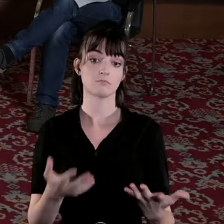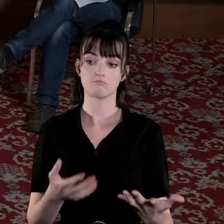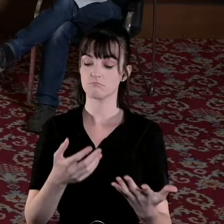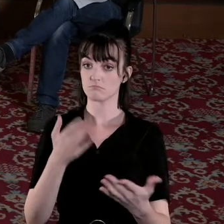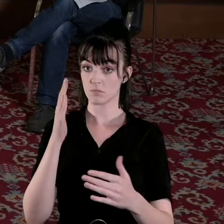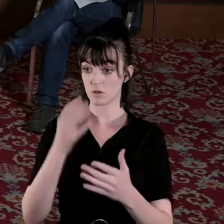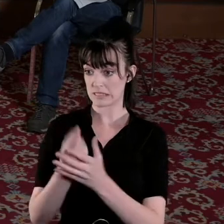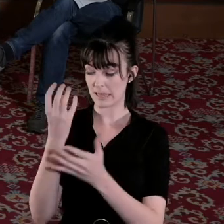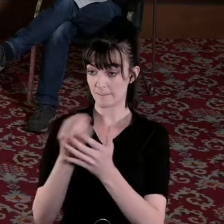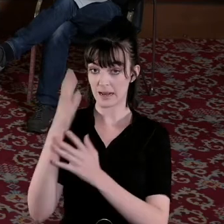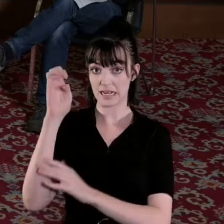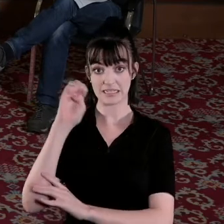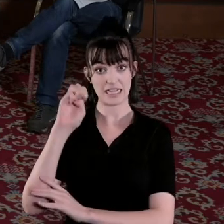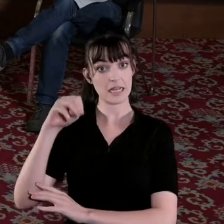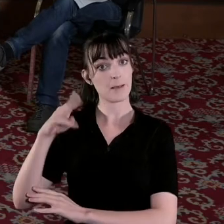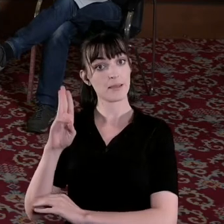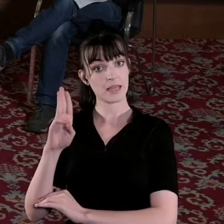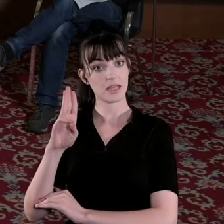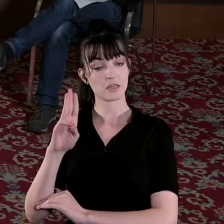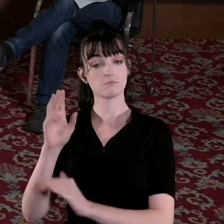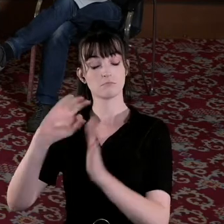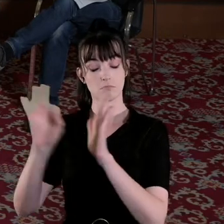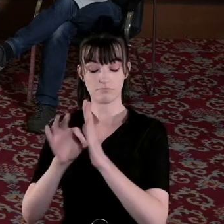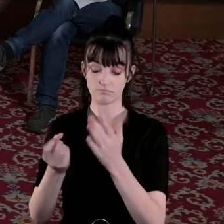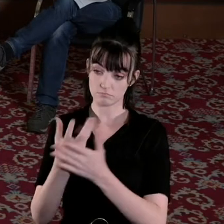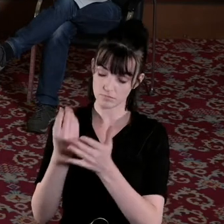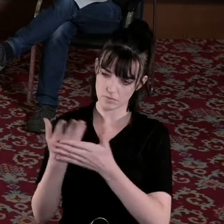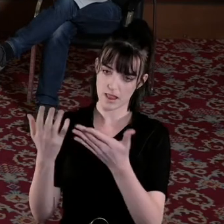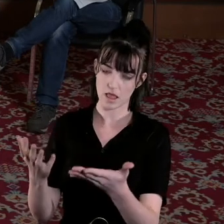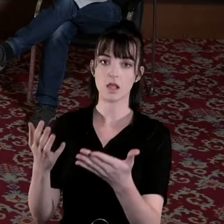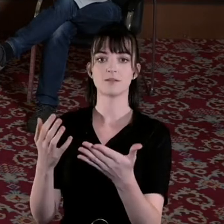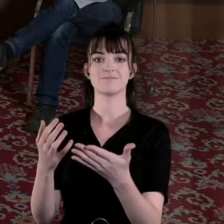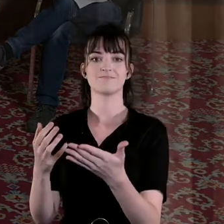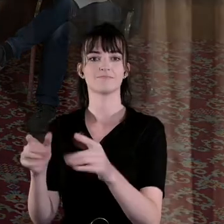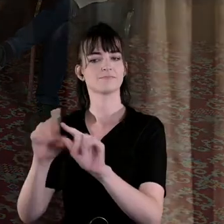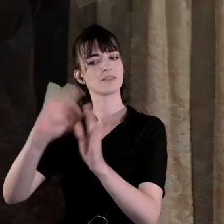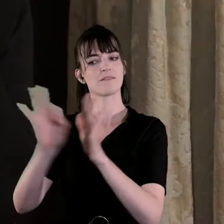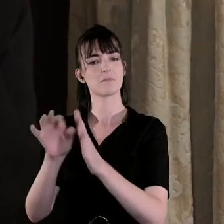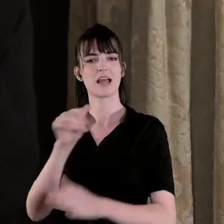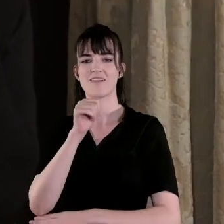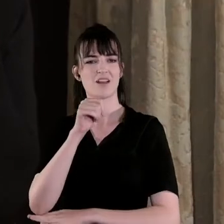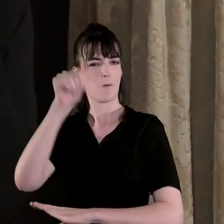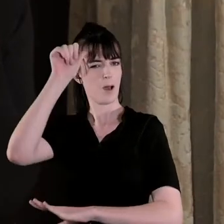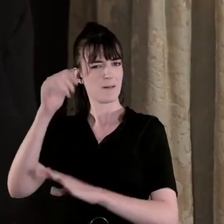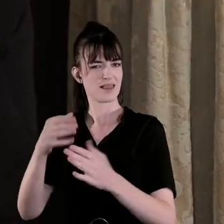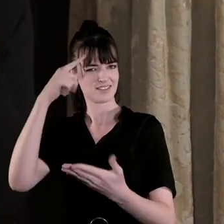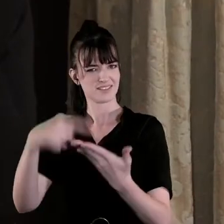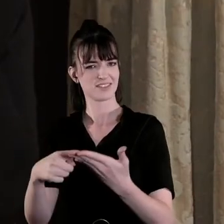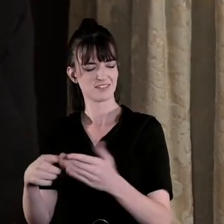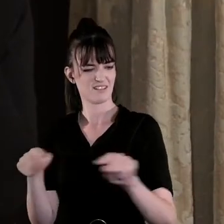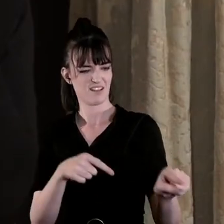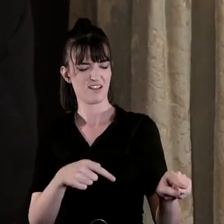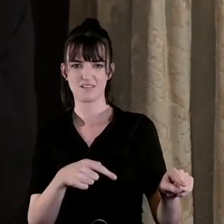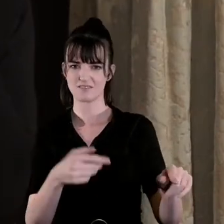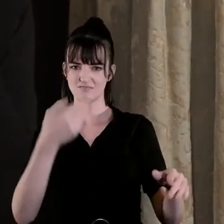MPs at Westminster his government's frankly unpopular decision to extend dominion rule to the Irish Free State